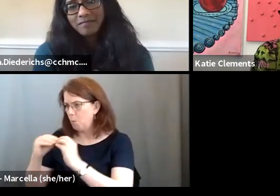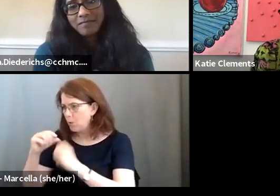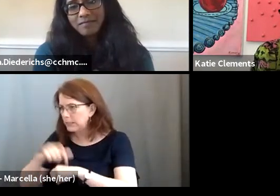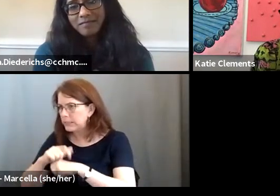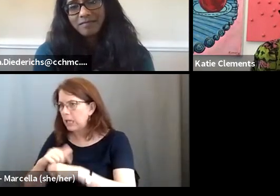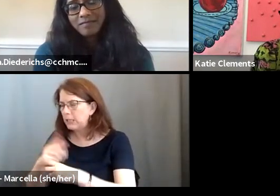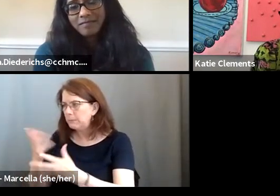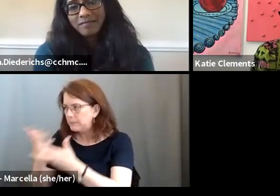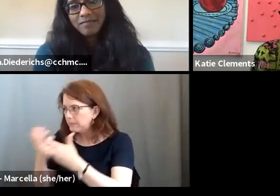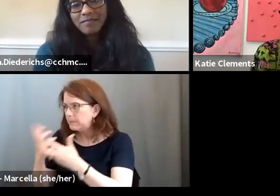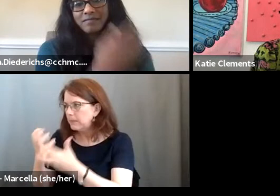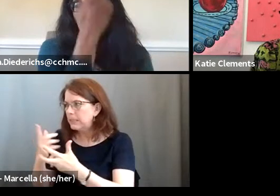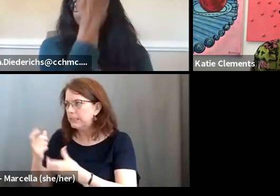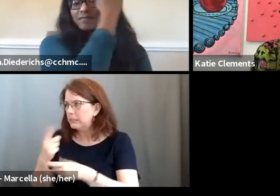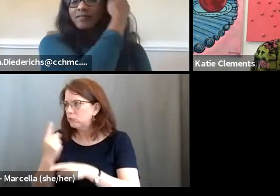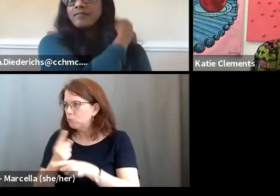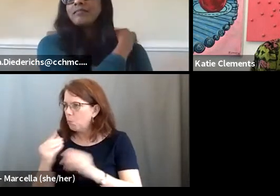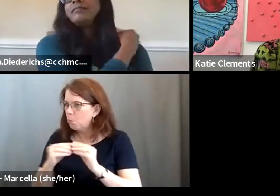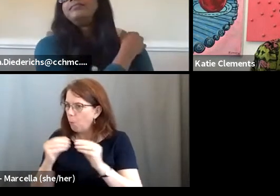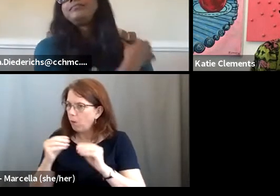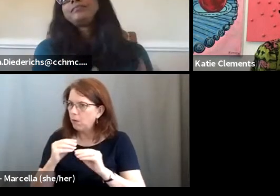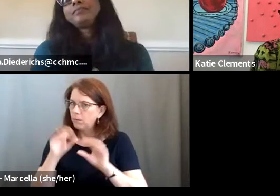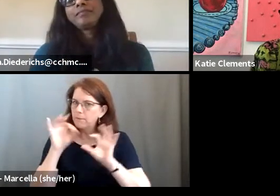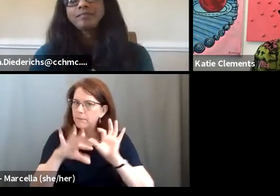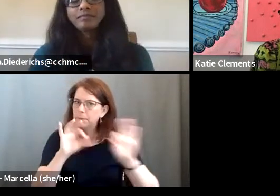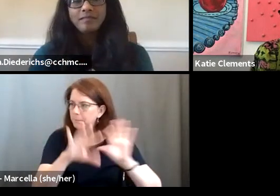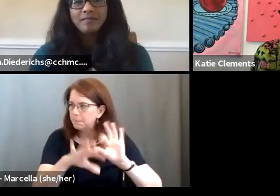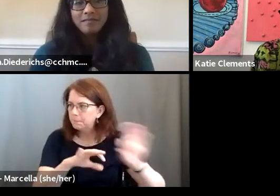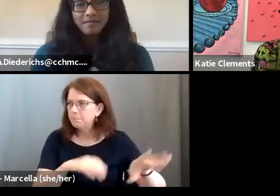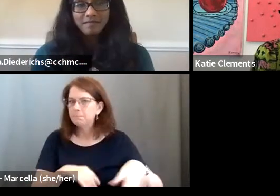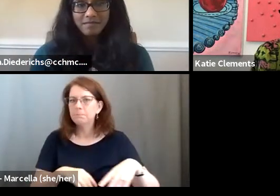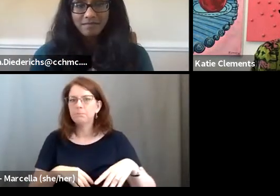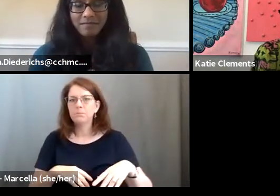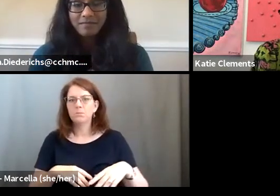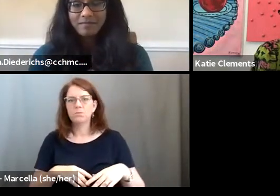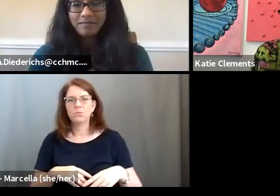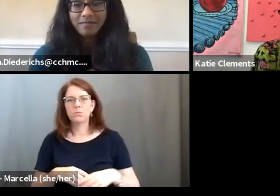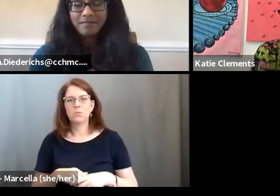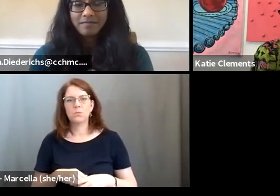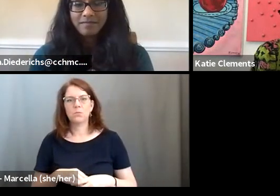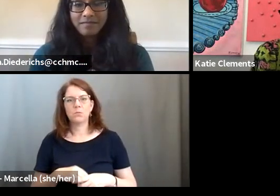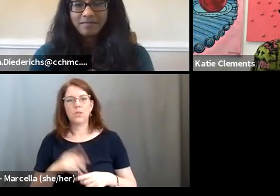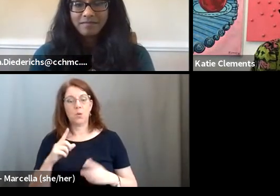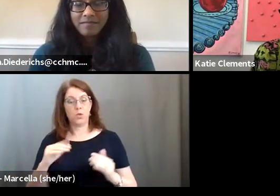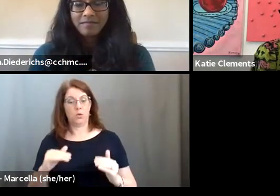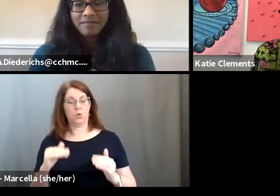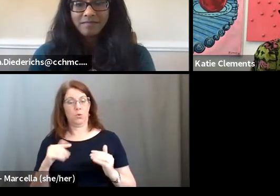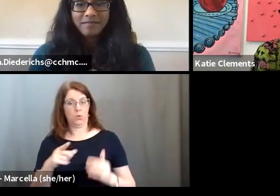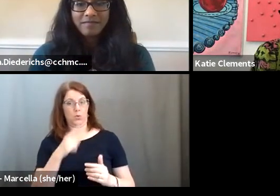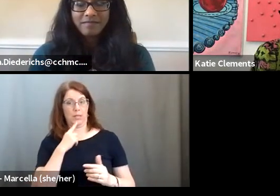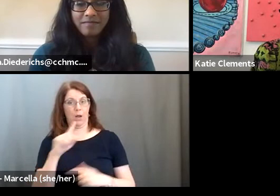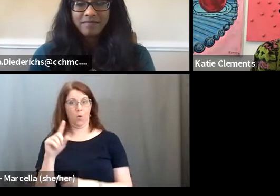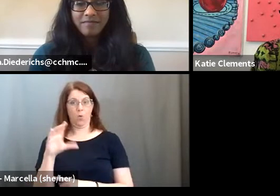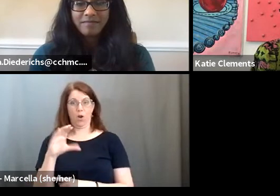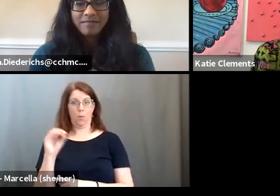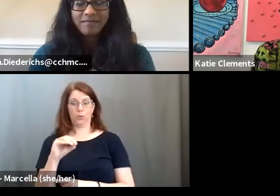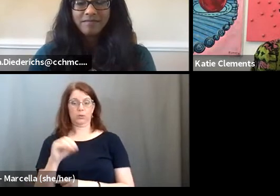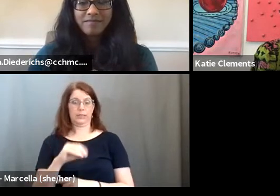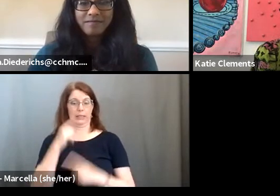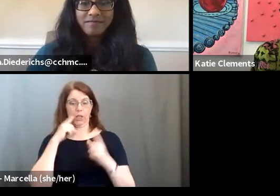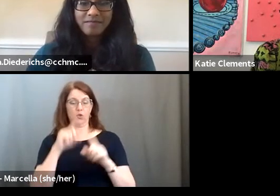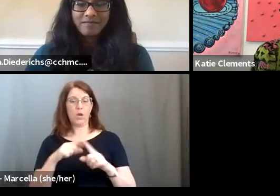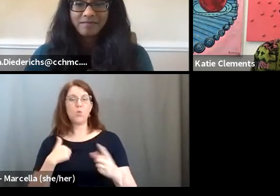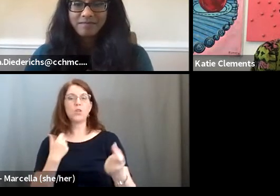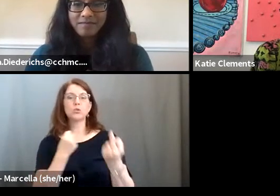sure they have the right input. Um, because, you know, as you get to this point where, as you said, a hundred percent agree where we're